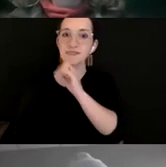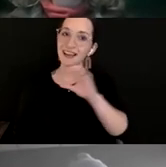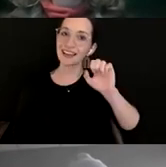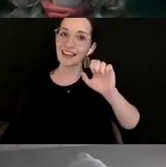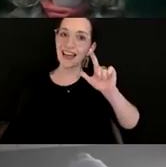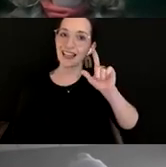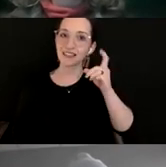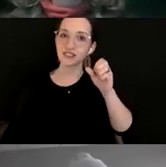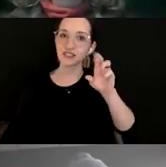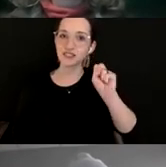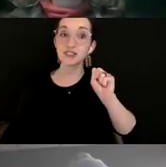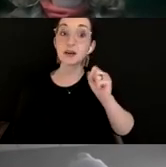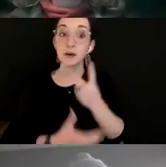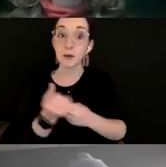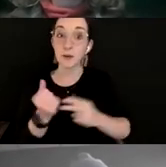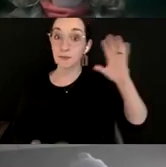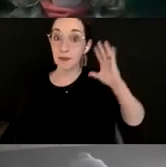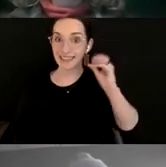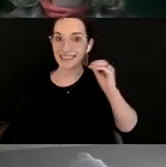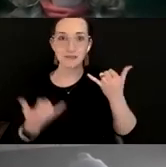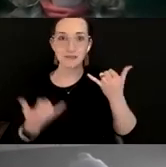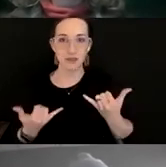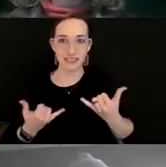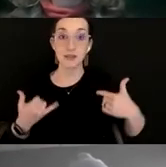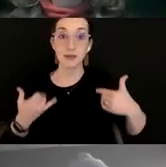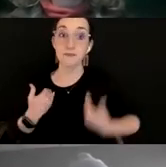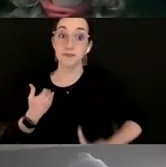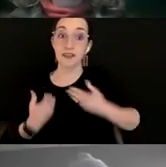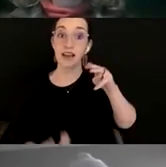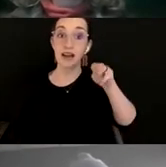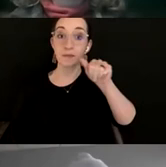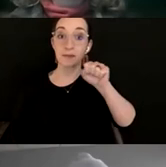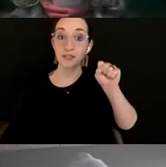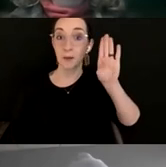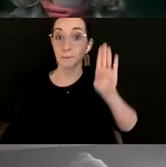I myself am located in Boston, Massachusetts, and want to pay my homage to the Massachusetts